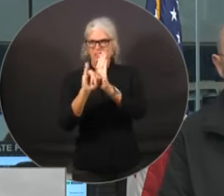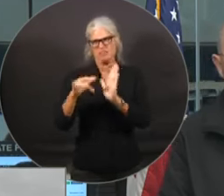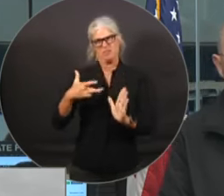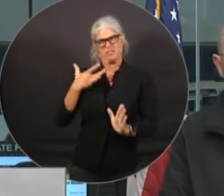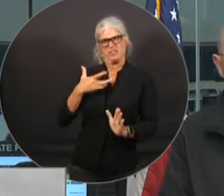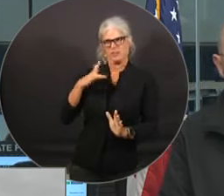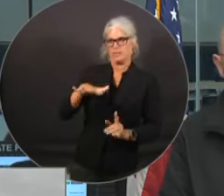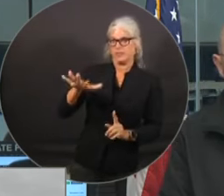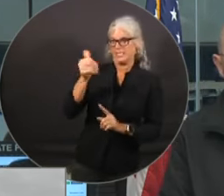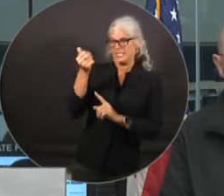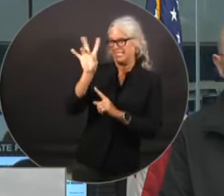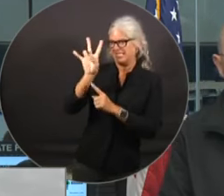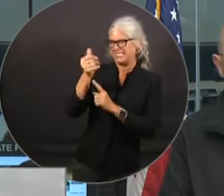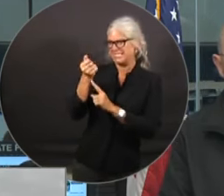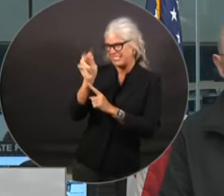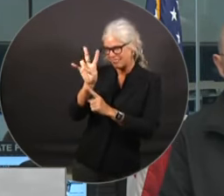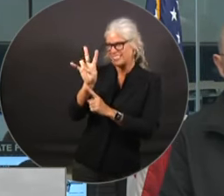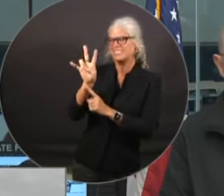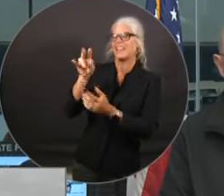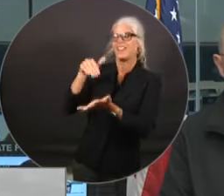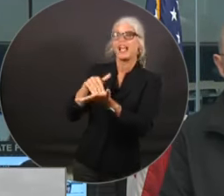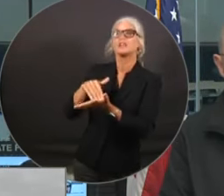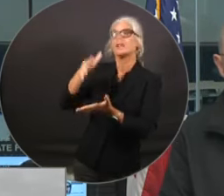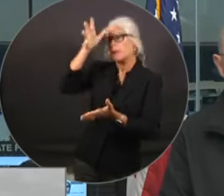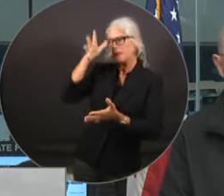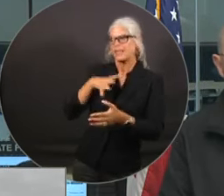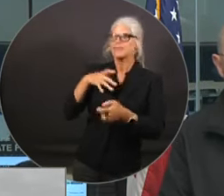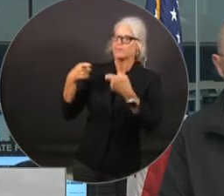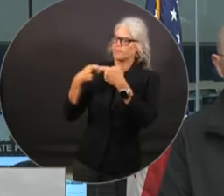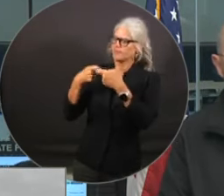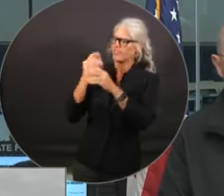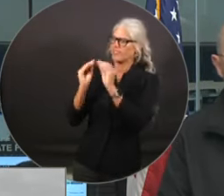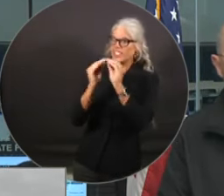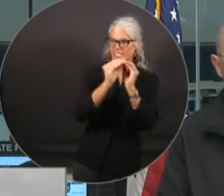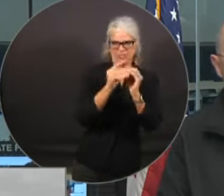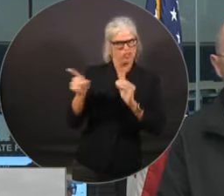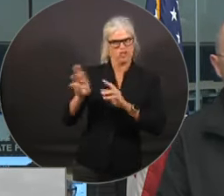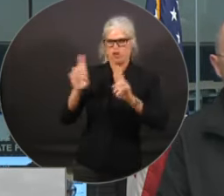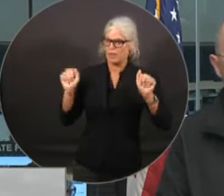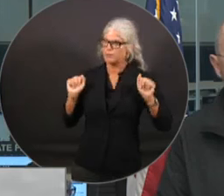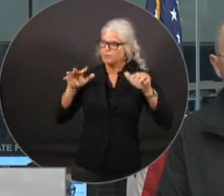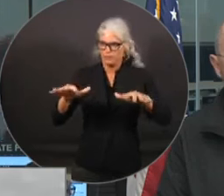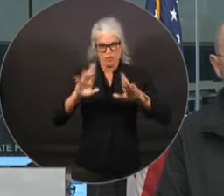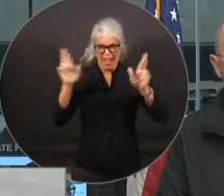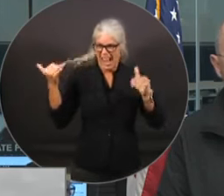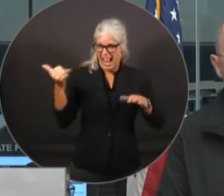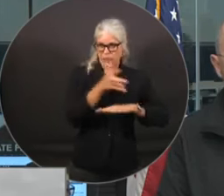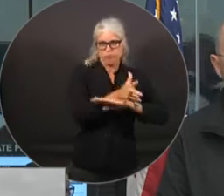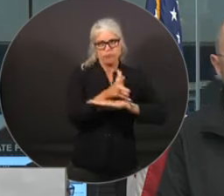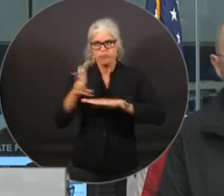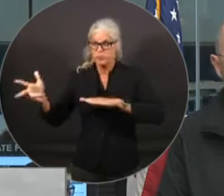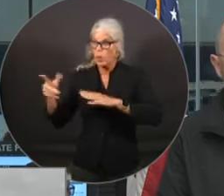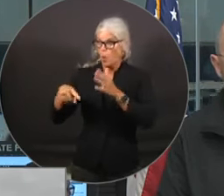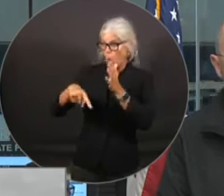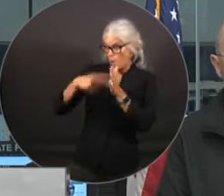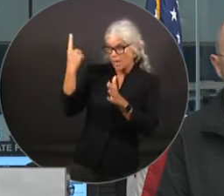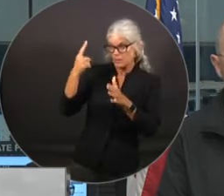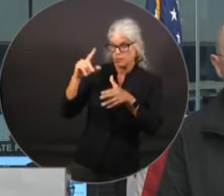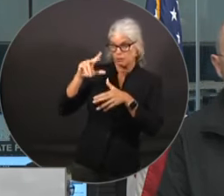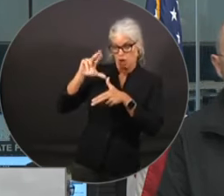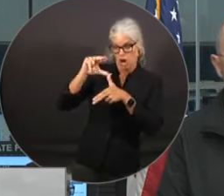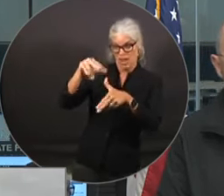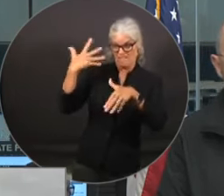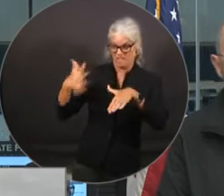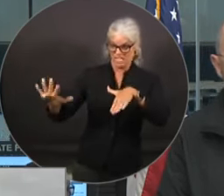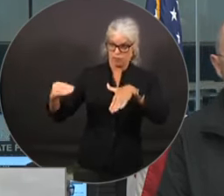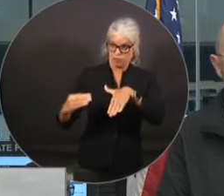linemen that are ready to go in and restore power when the storm passes. Now they'll do that as soon as it's safe to do that.